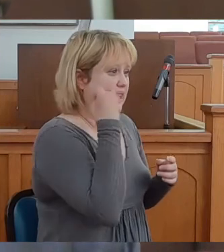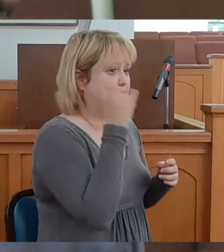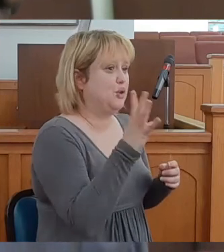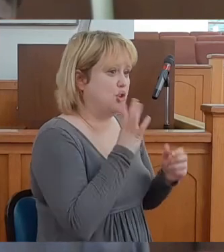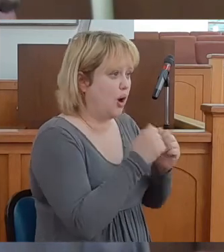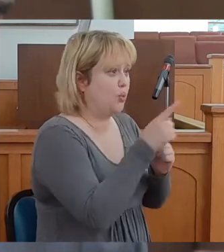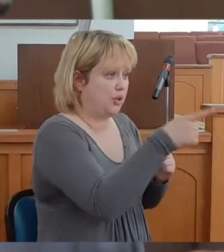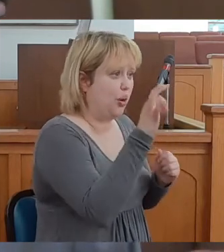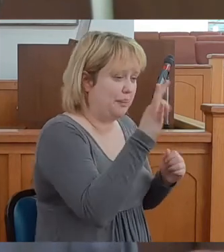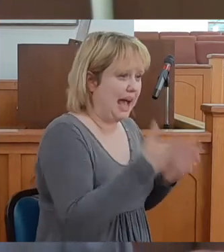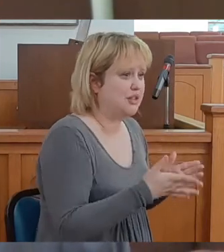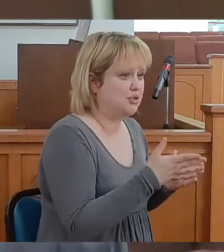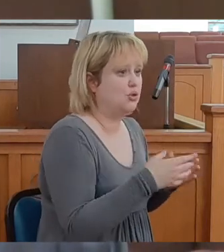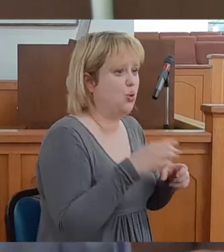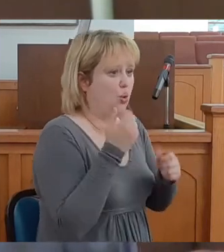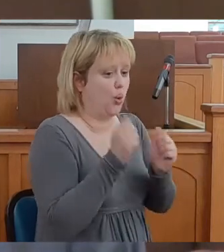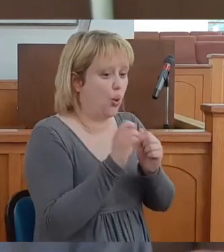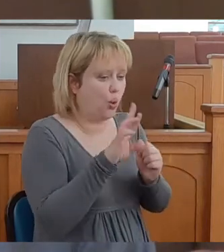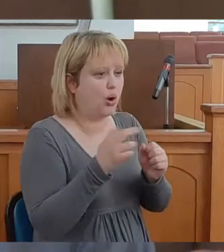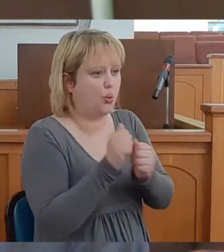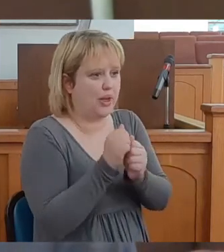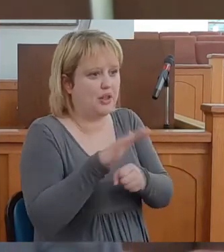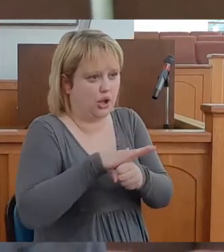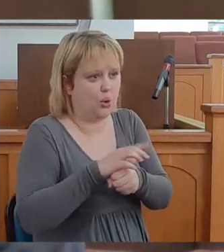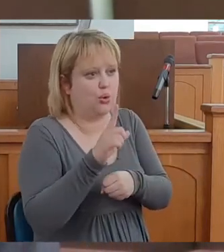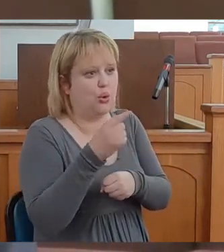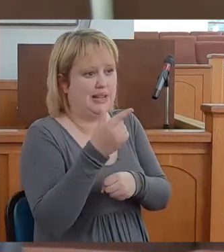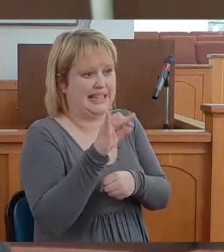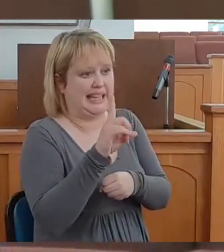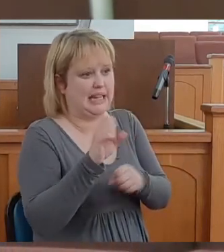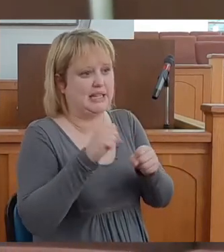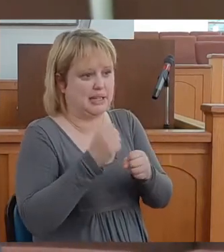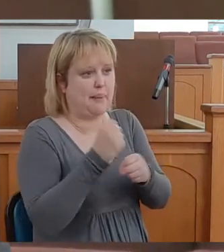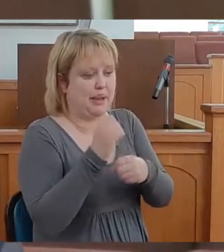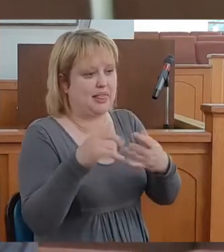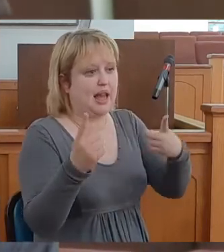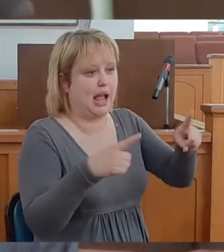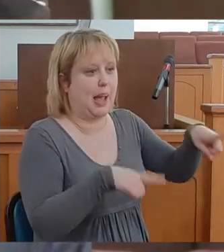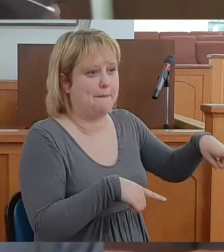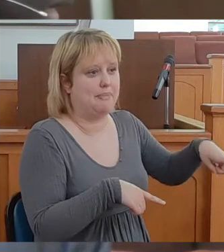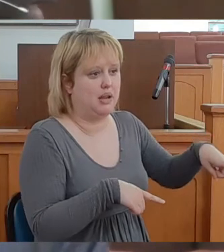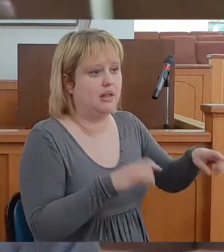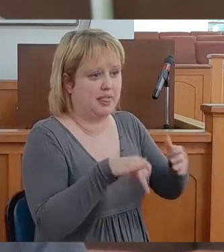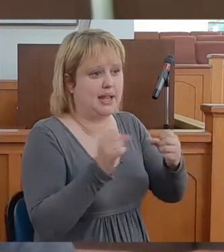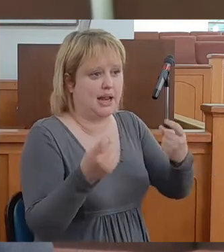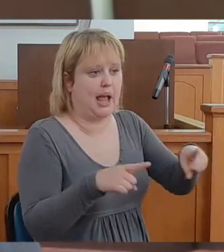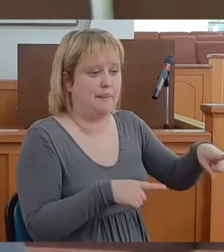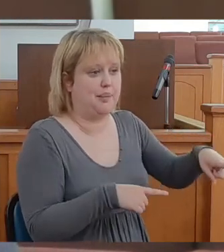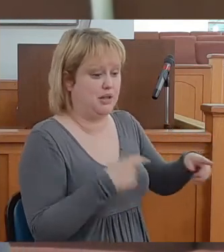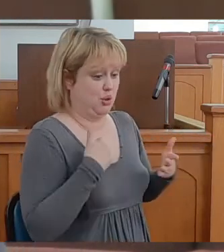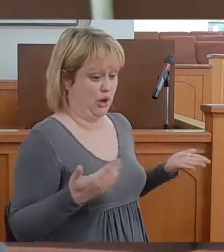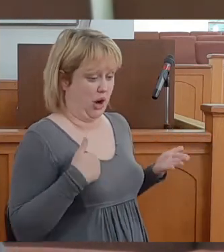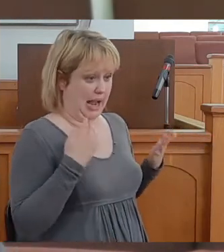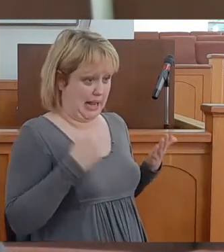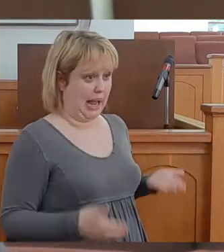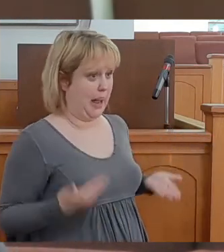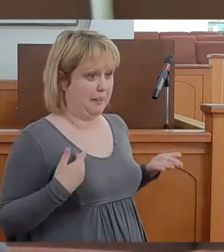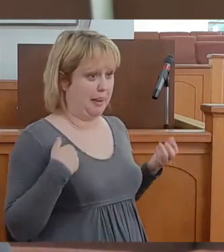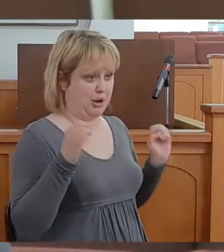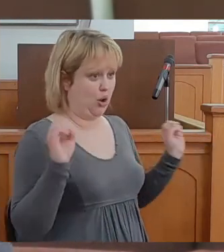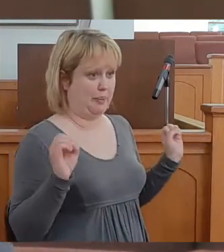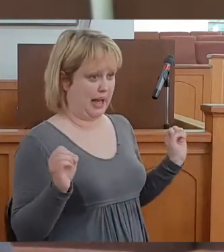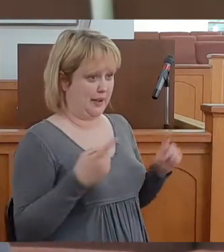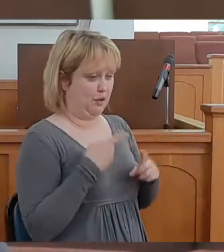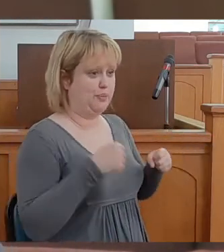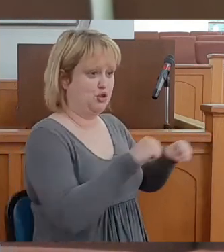or with a local Gideon. You can make that happen. So, here I am. A nobody